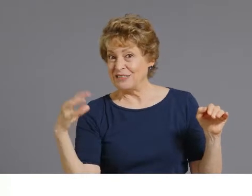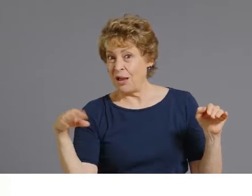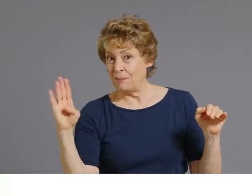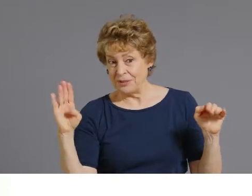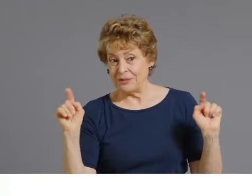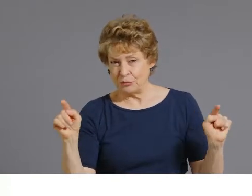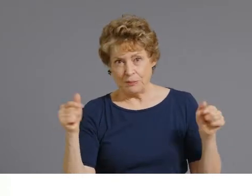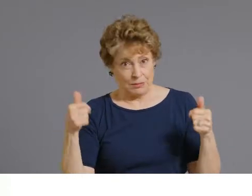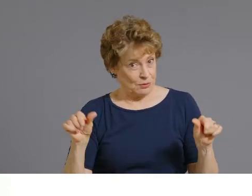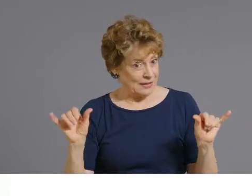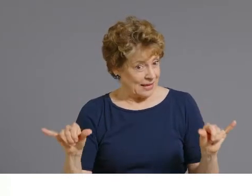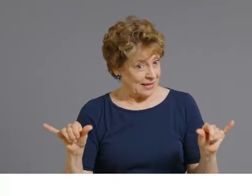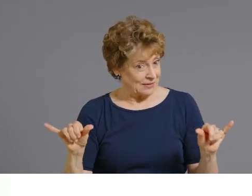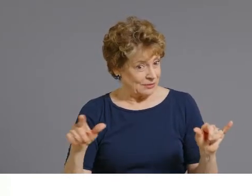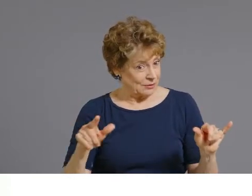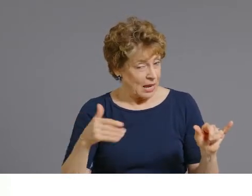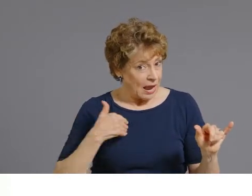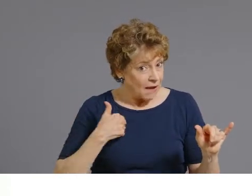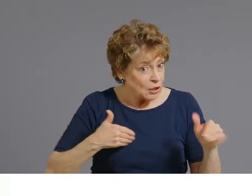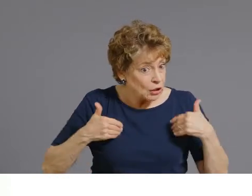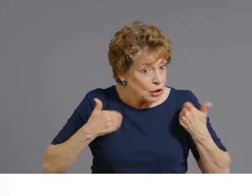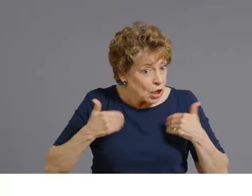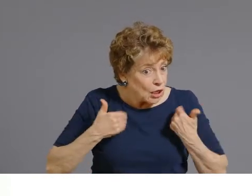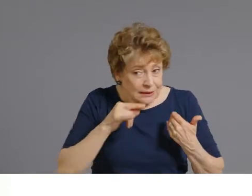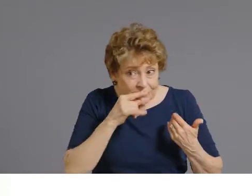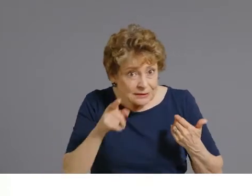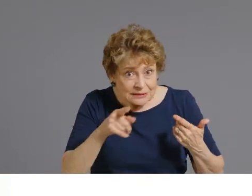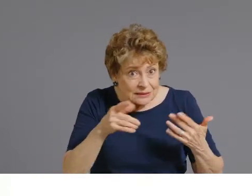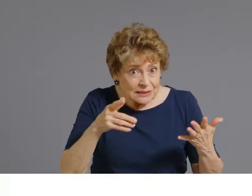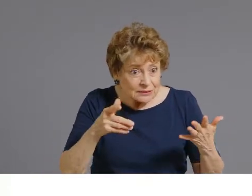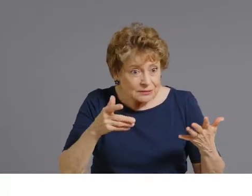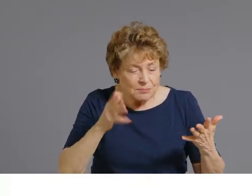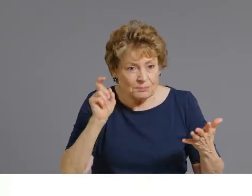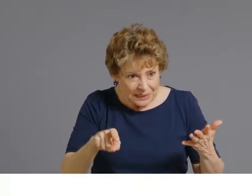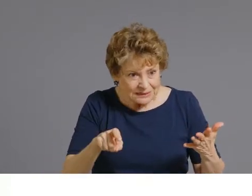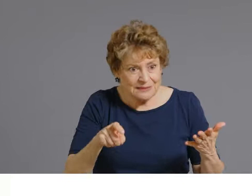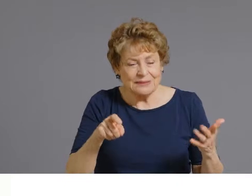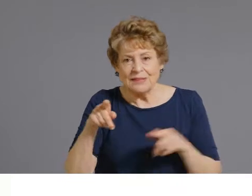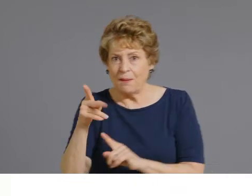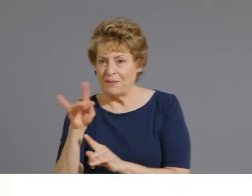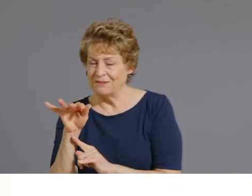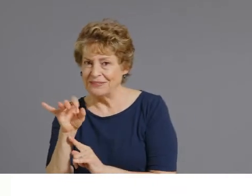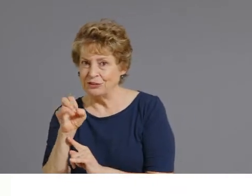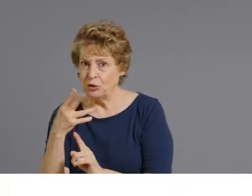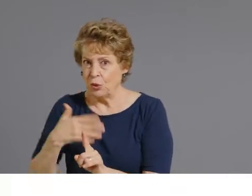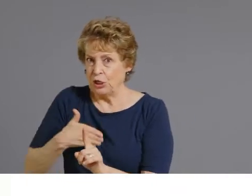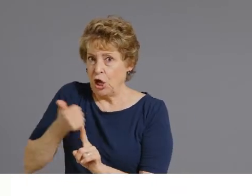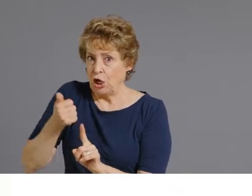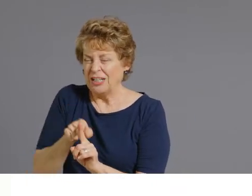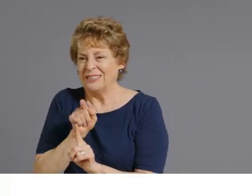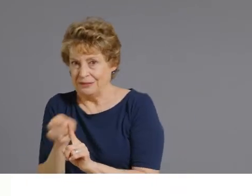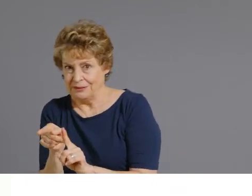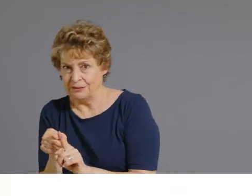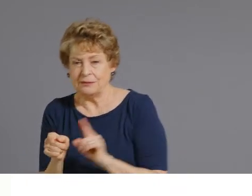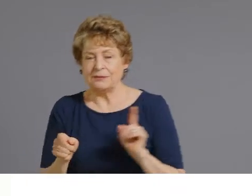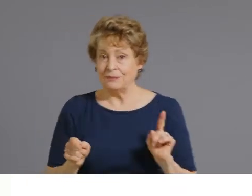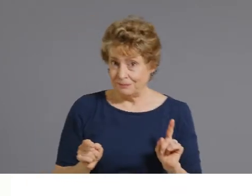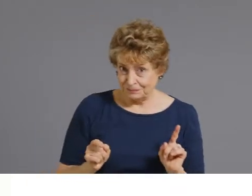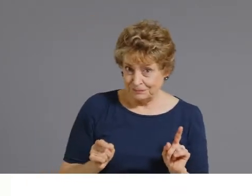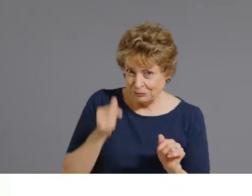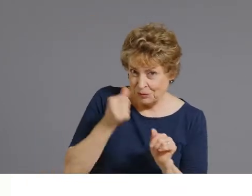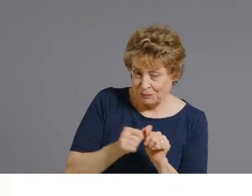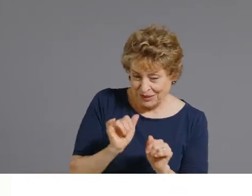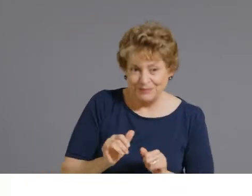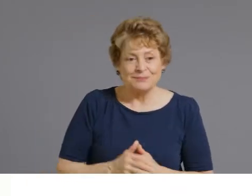Pfizer site. We've got over 975 pharmacies that have received vaccine. And that